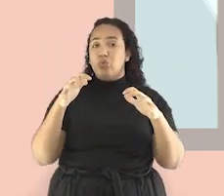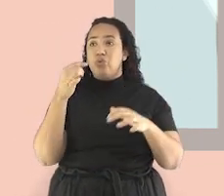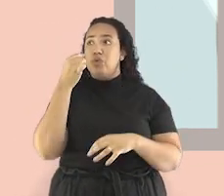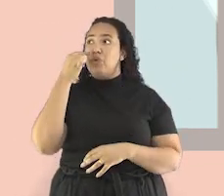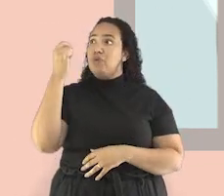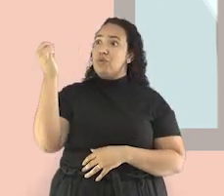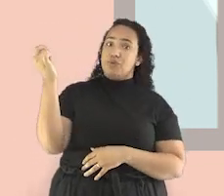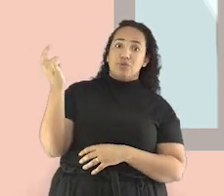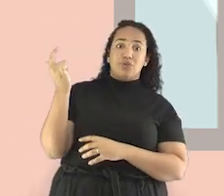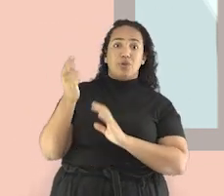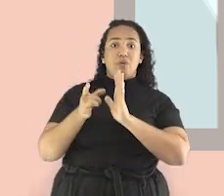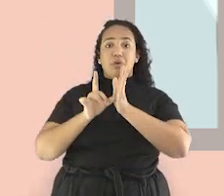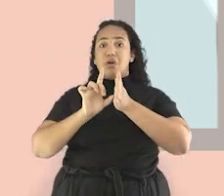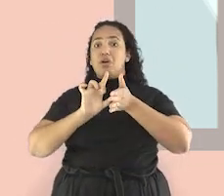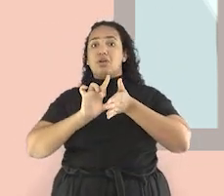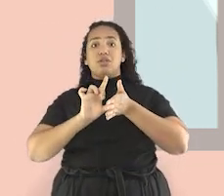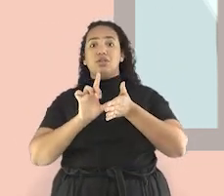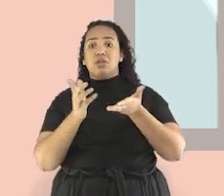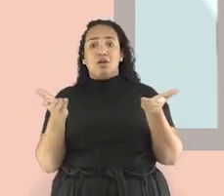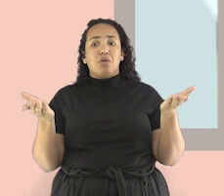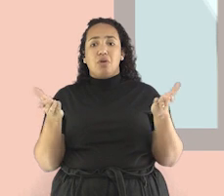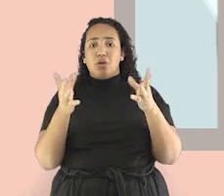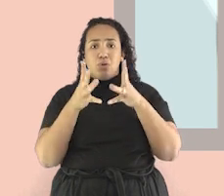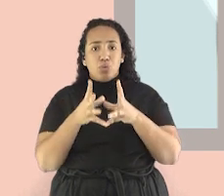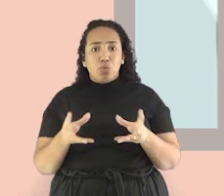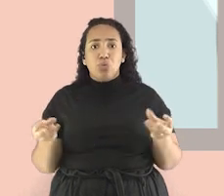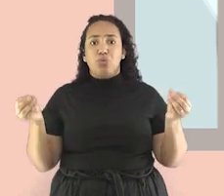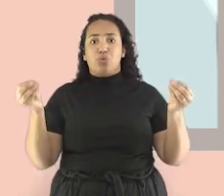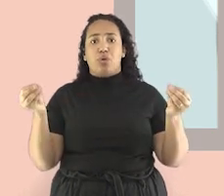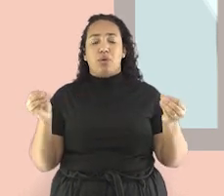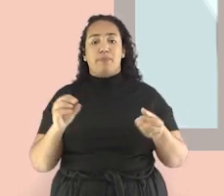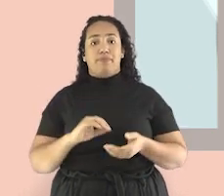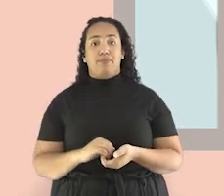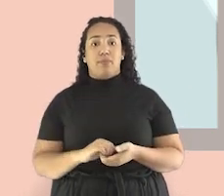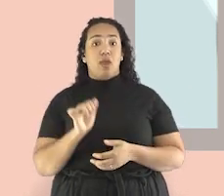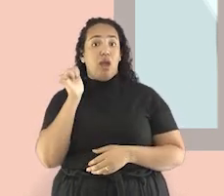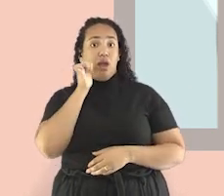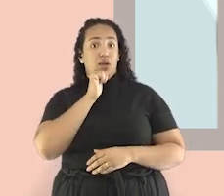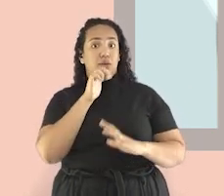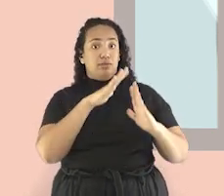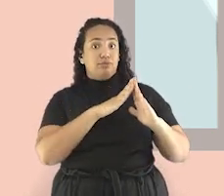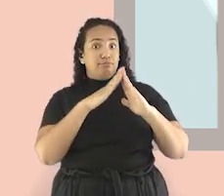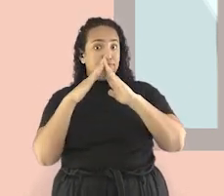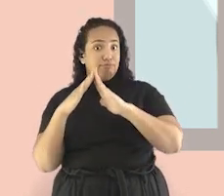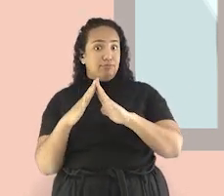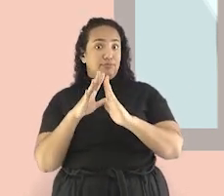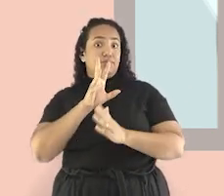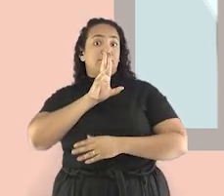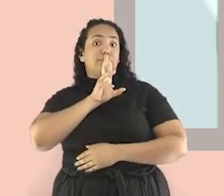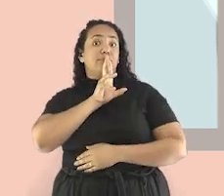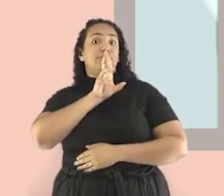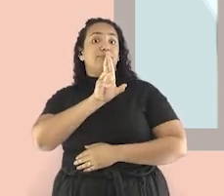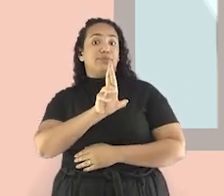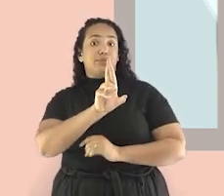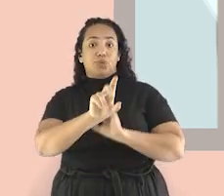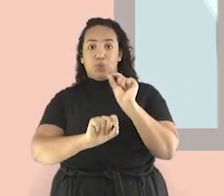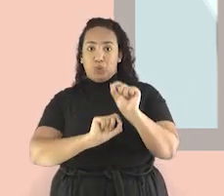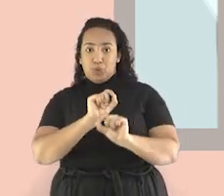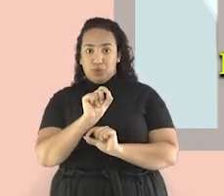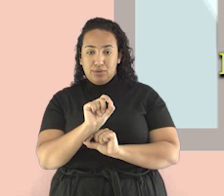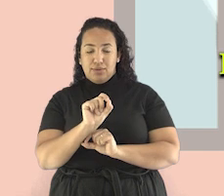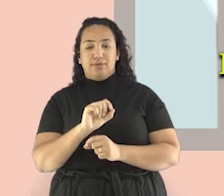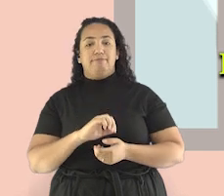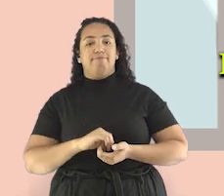chovendo! Nós acabamos de ver o sol minutos atrás! Onde ele está agora? Carol disse em resposta I can't believe